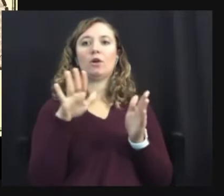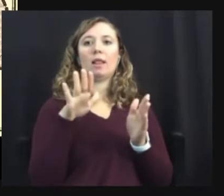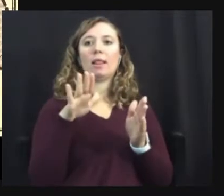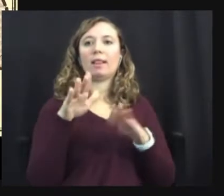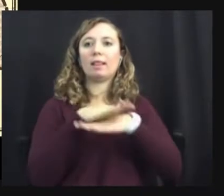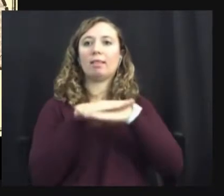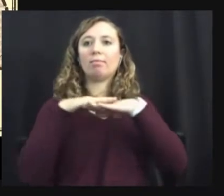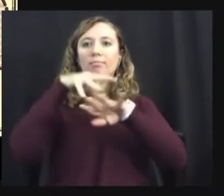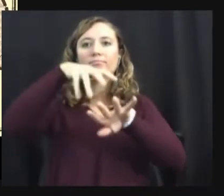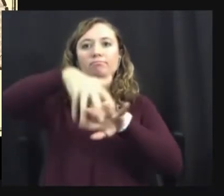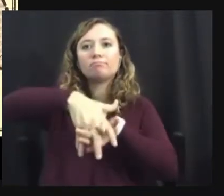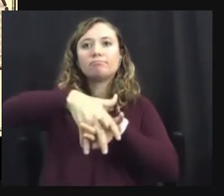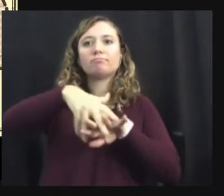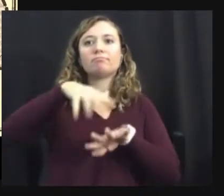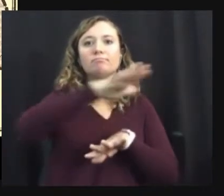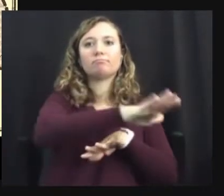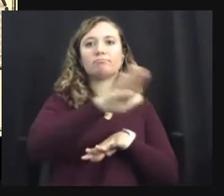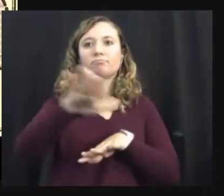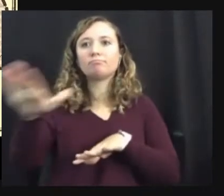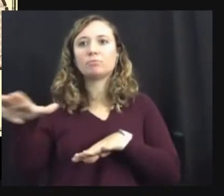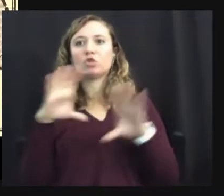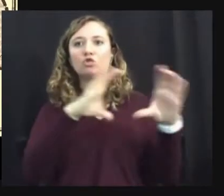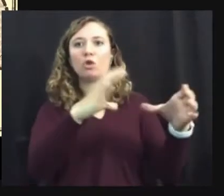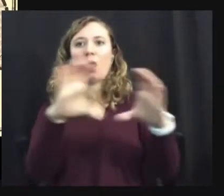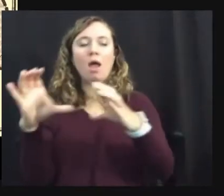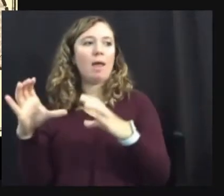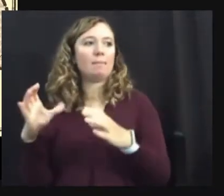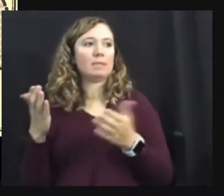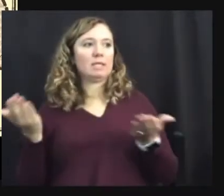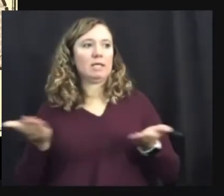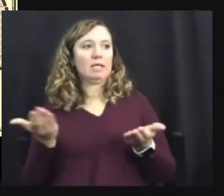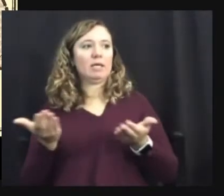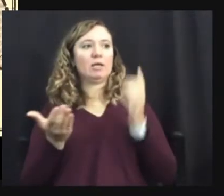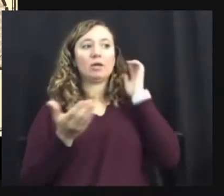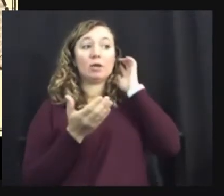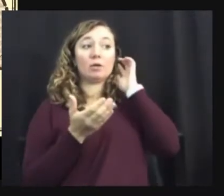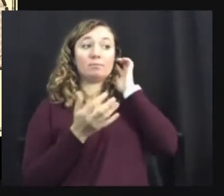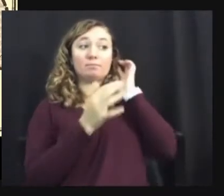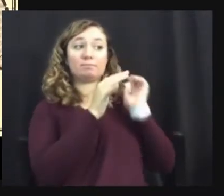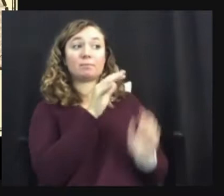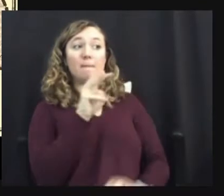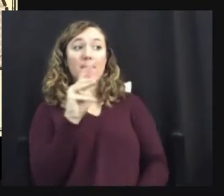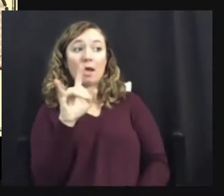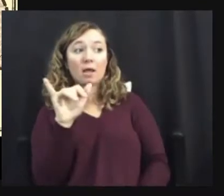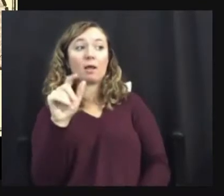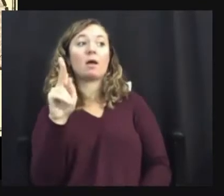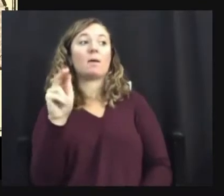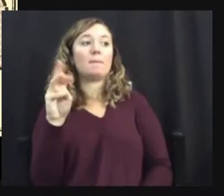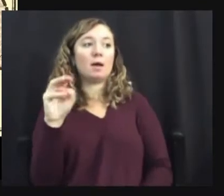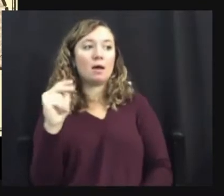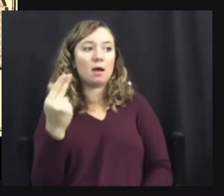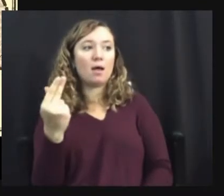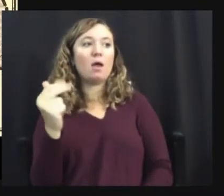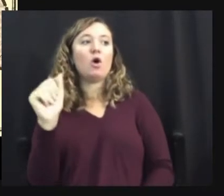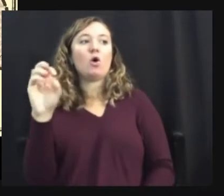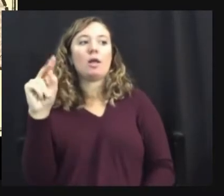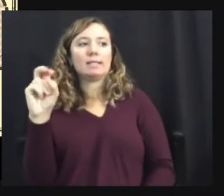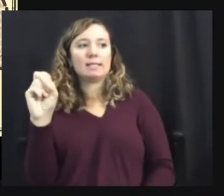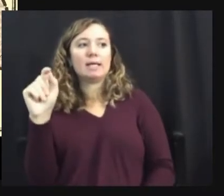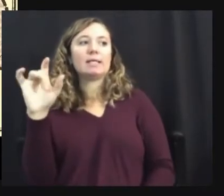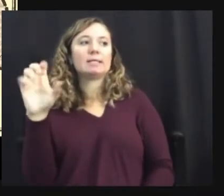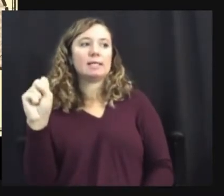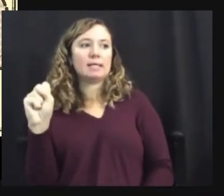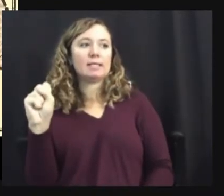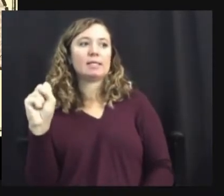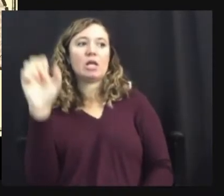So these are the native American tribes that are in the area that I live, which is Napa, California. And I want to acknowledge that I am coming